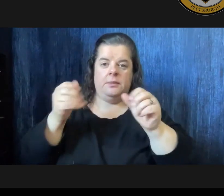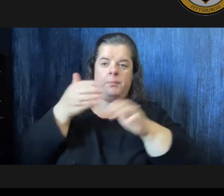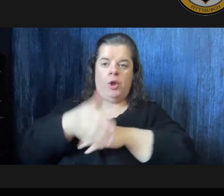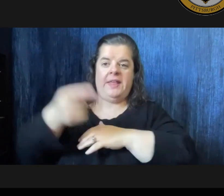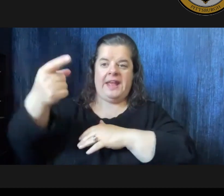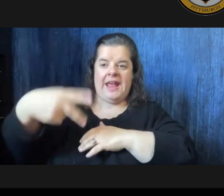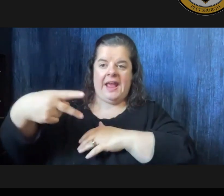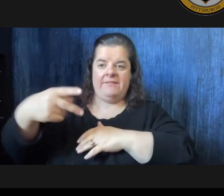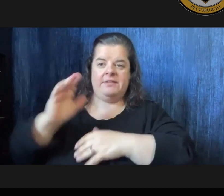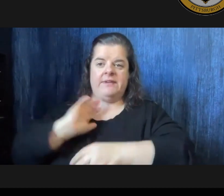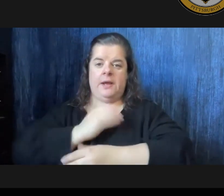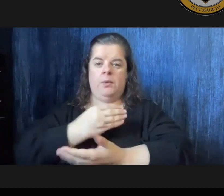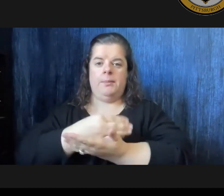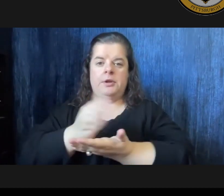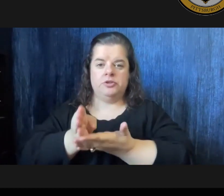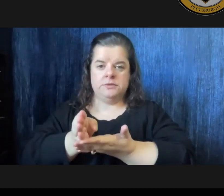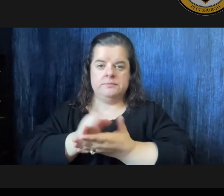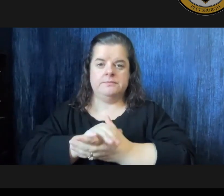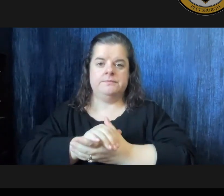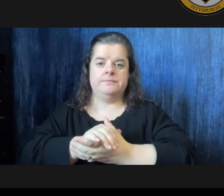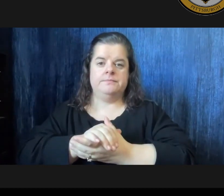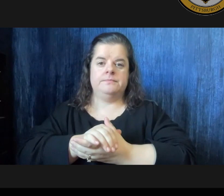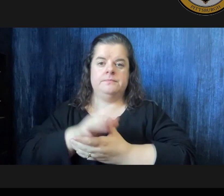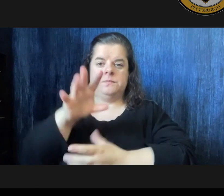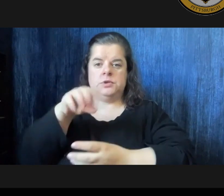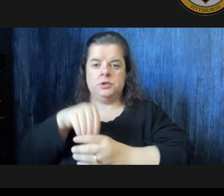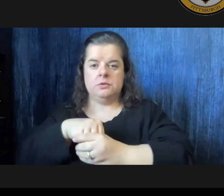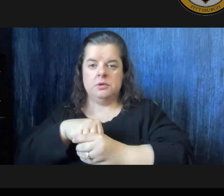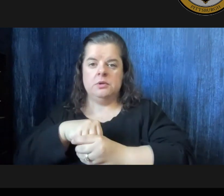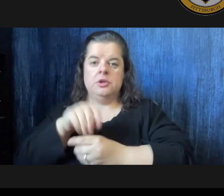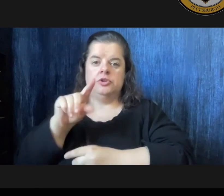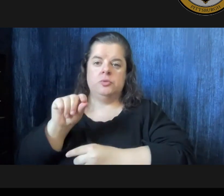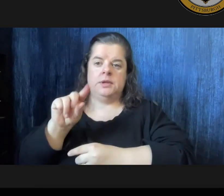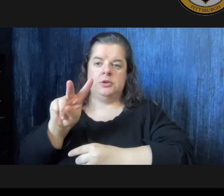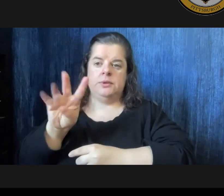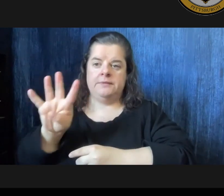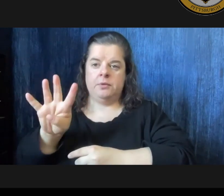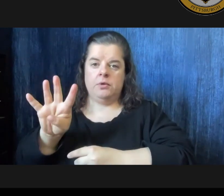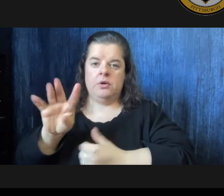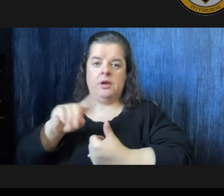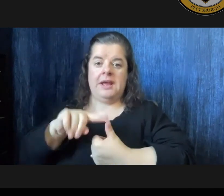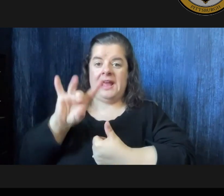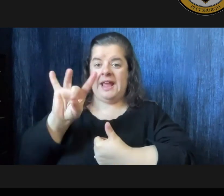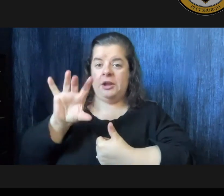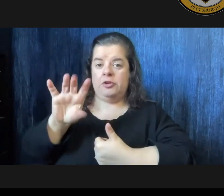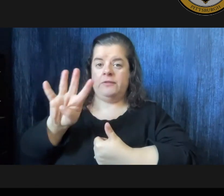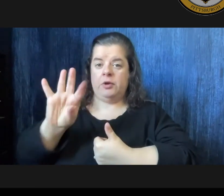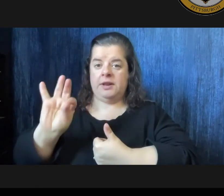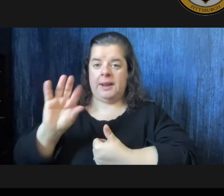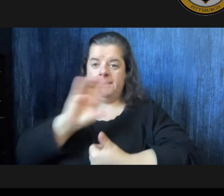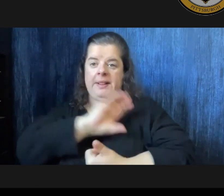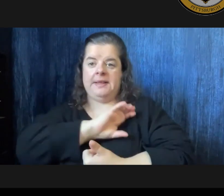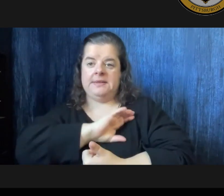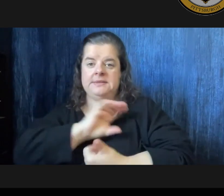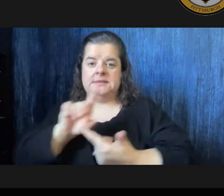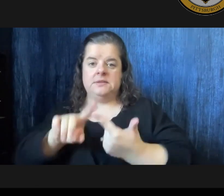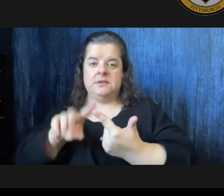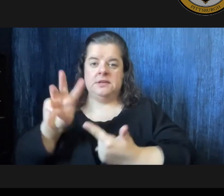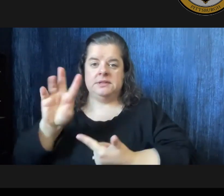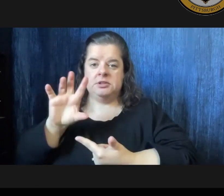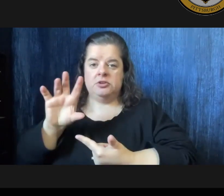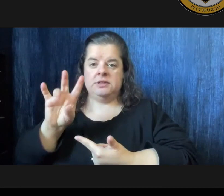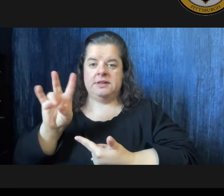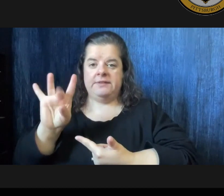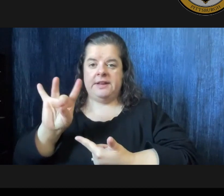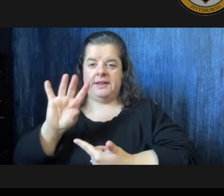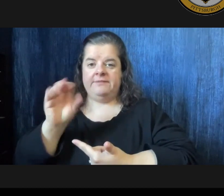budget and these include in the 2024 budget 849 police officers 678